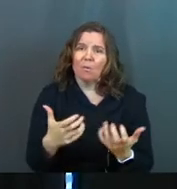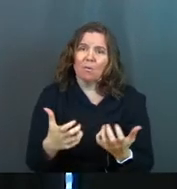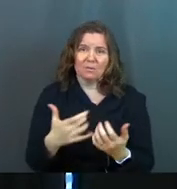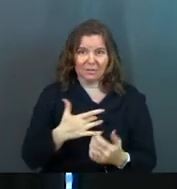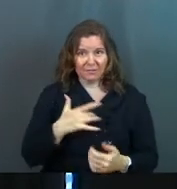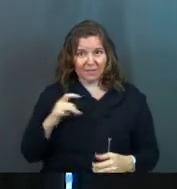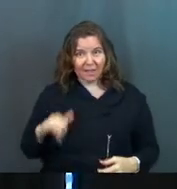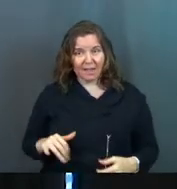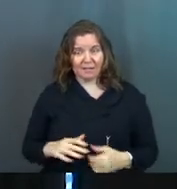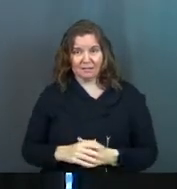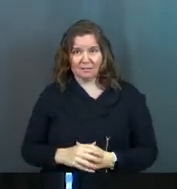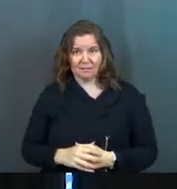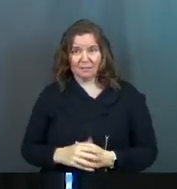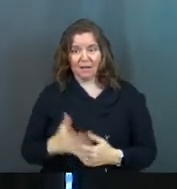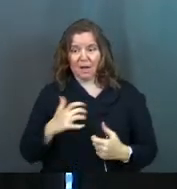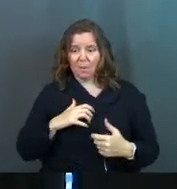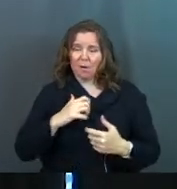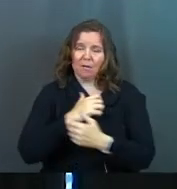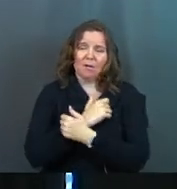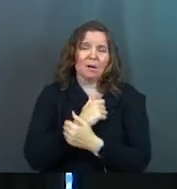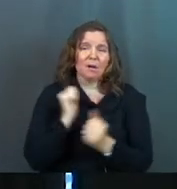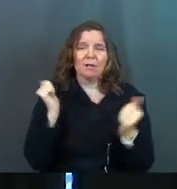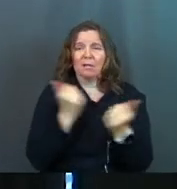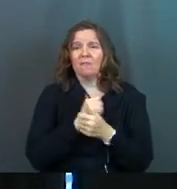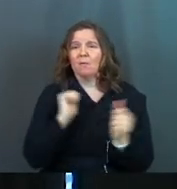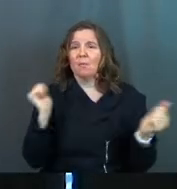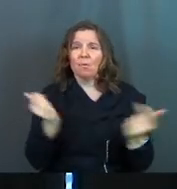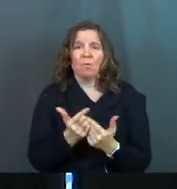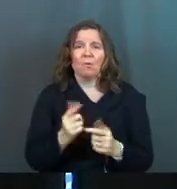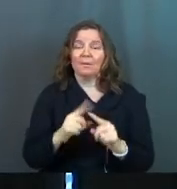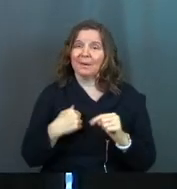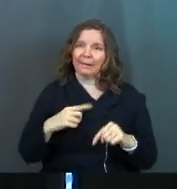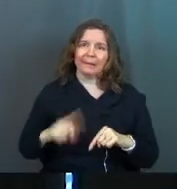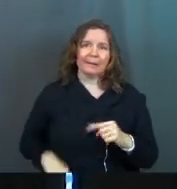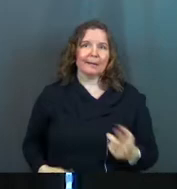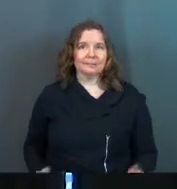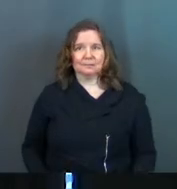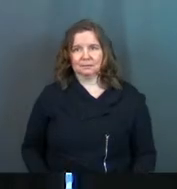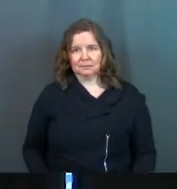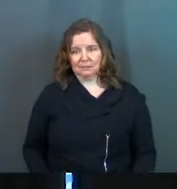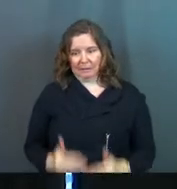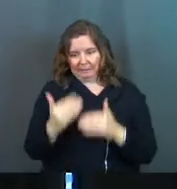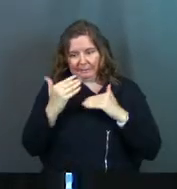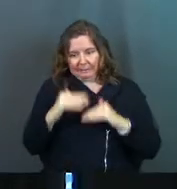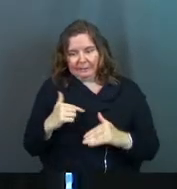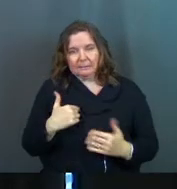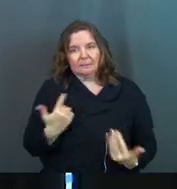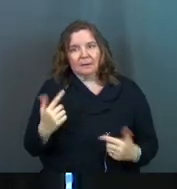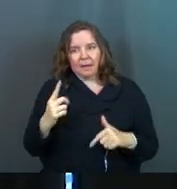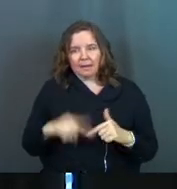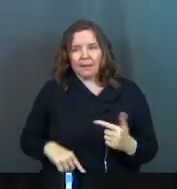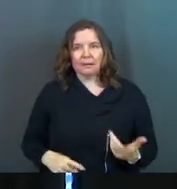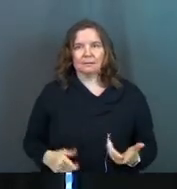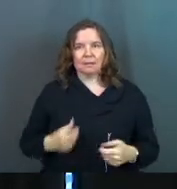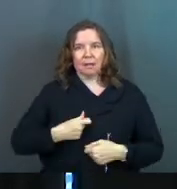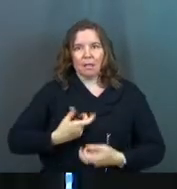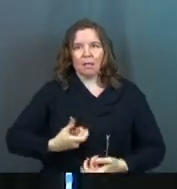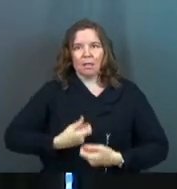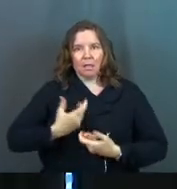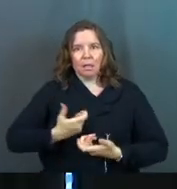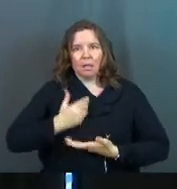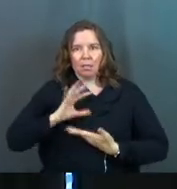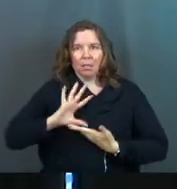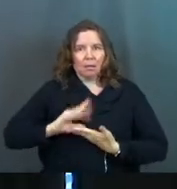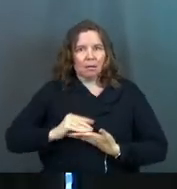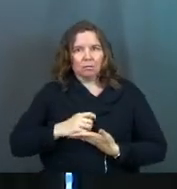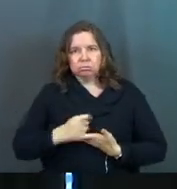Do you feel that? I want to hug them all. But I can't. I can't. Because